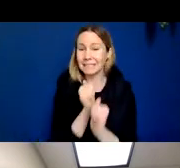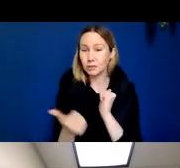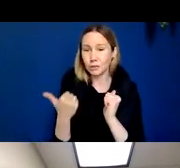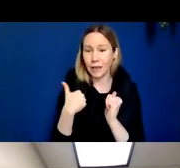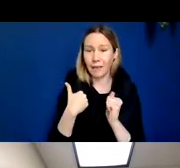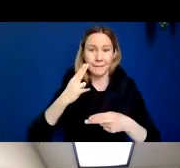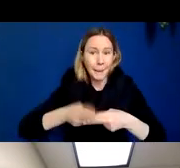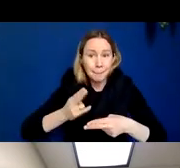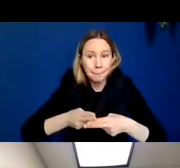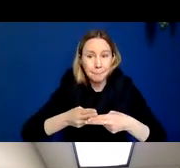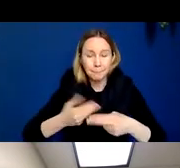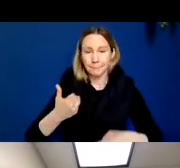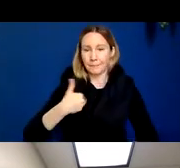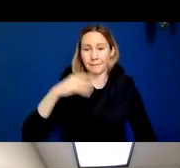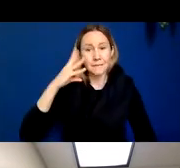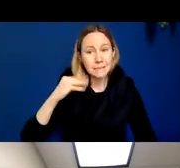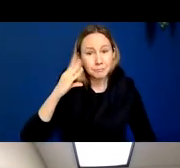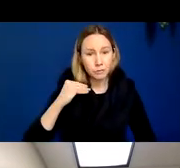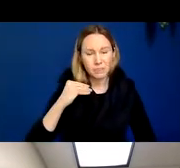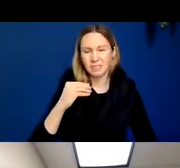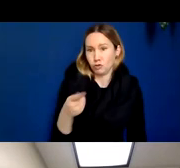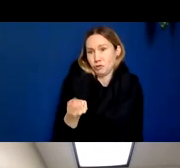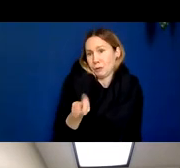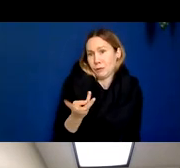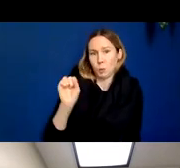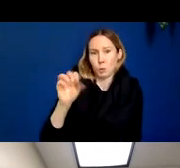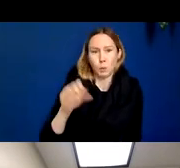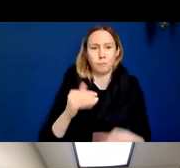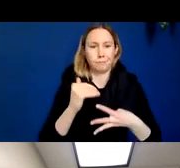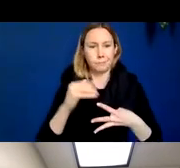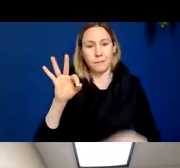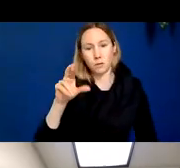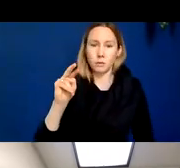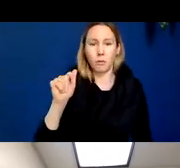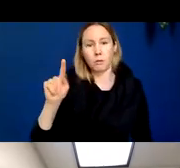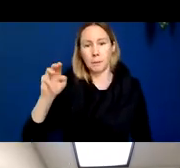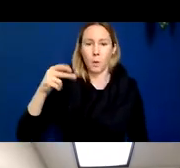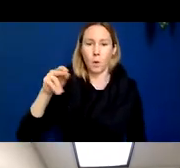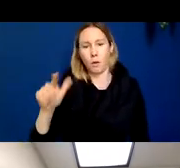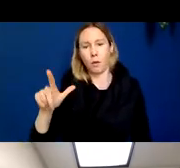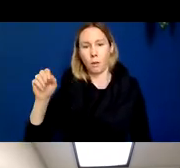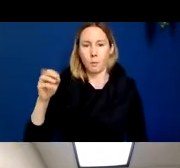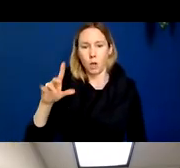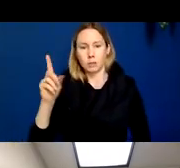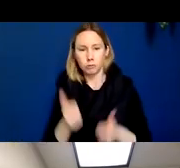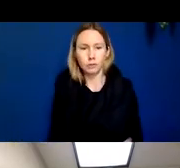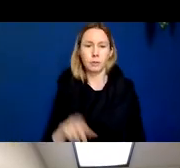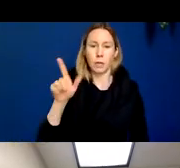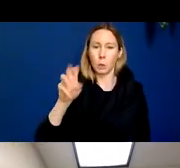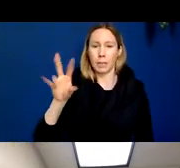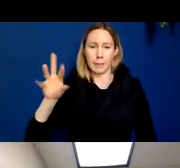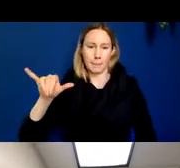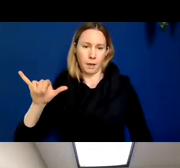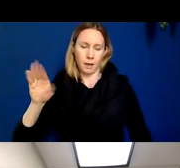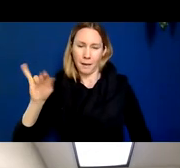own name, has its own name. And these are some of these, like frontotemporal lobar degeneration, Lewy body disease, Parkinson's disease,